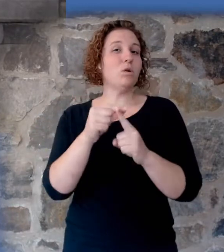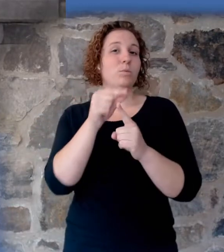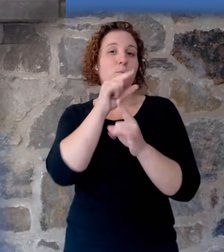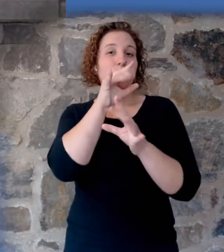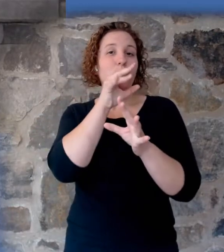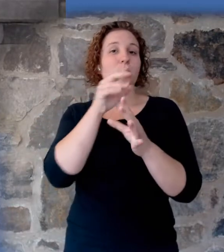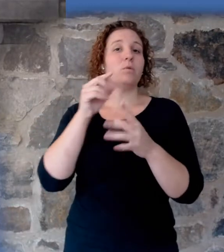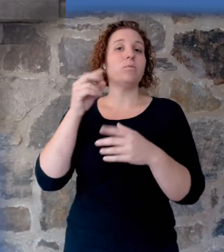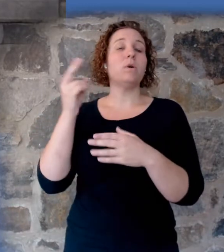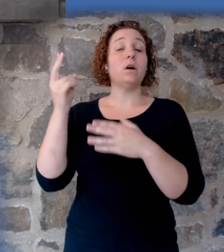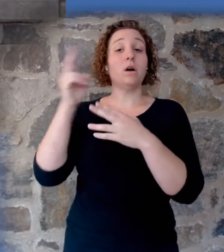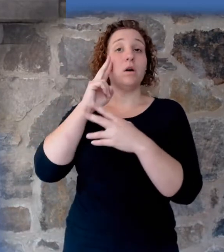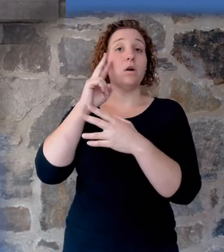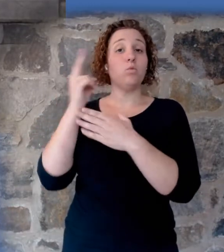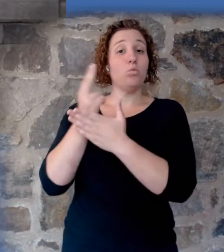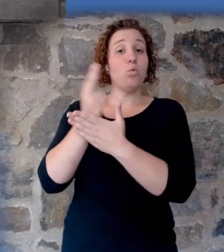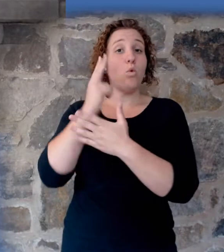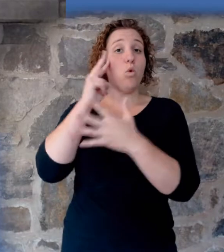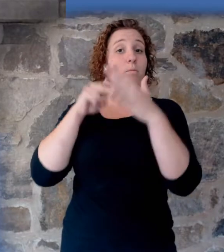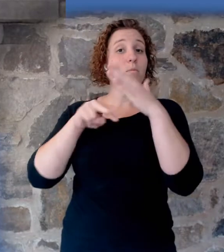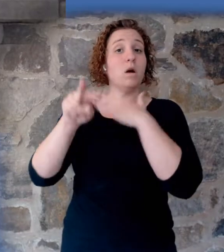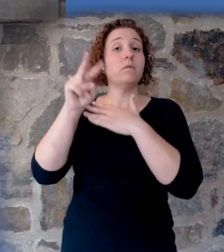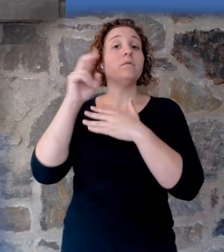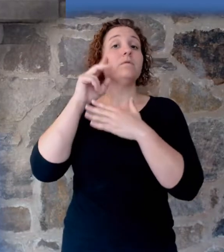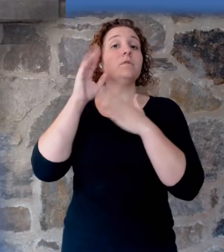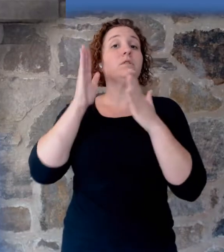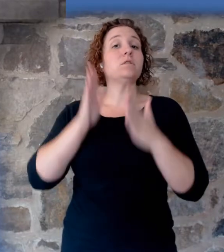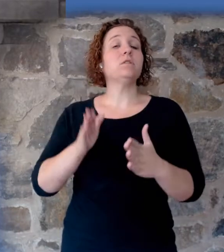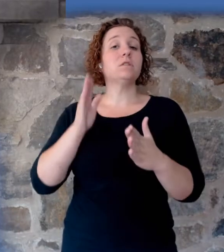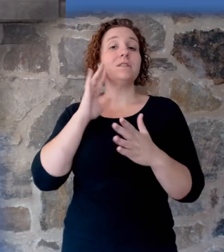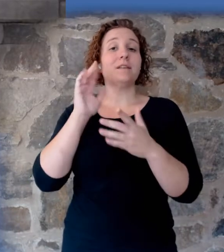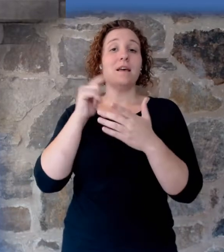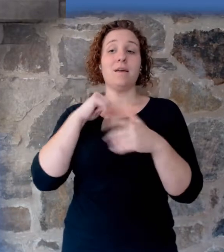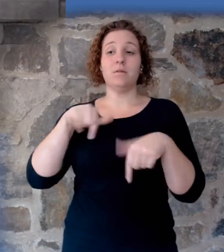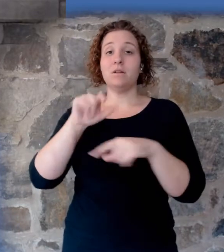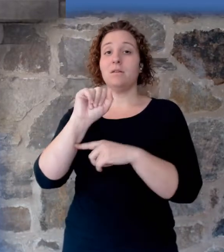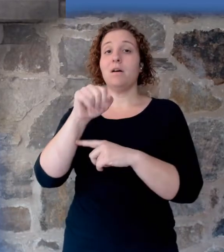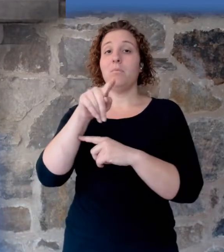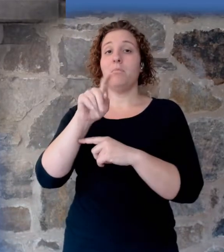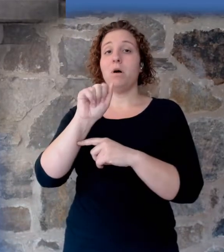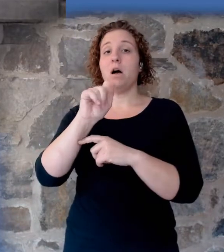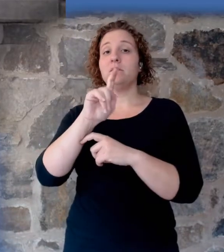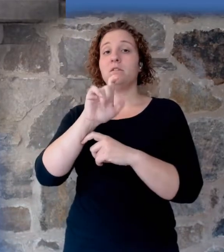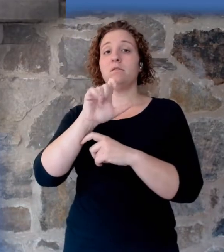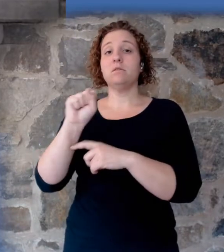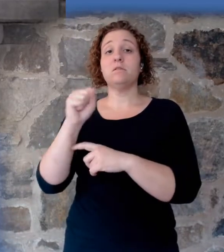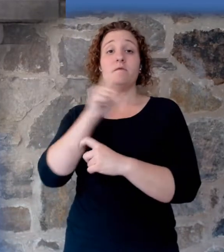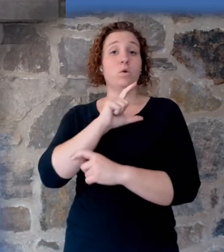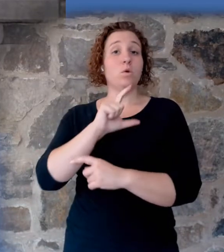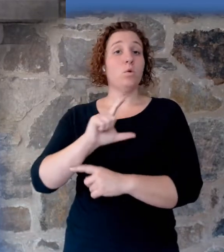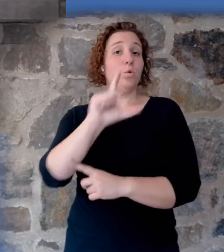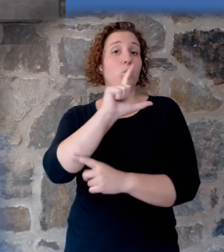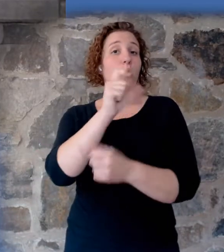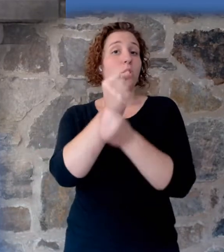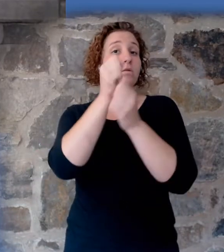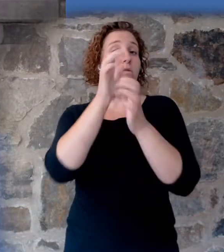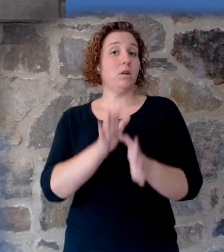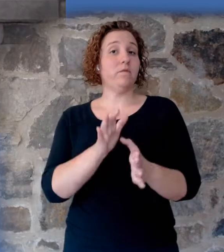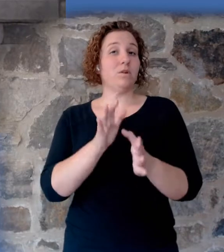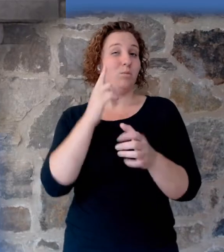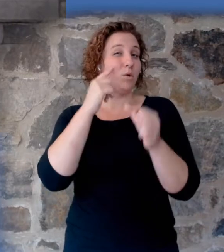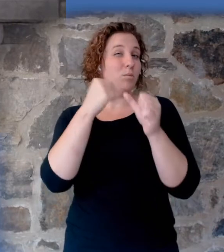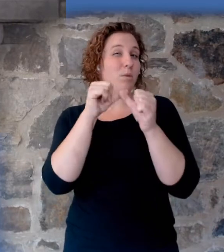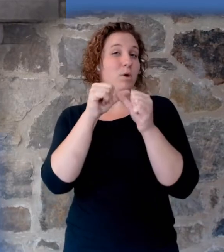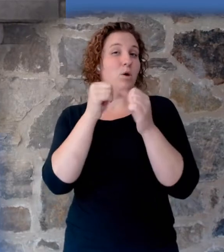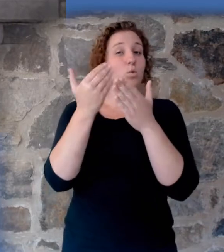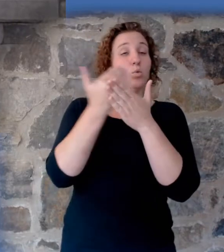prophets and of the commandment of us, the apostles of the Lord and Savior. Note he just made the New and Old Testament